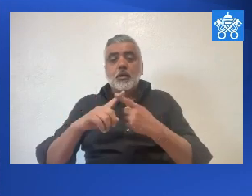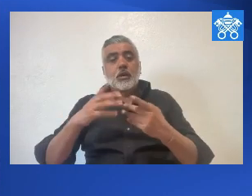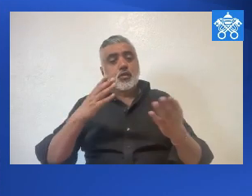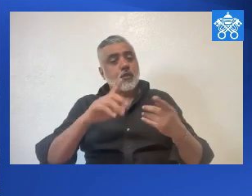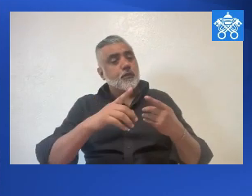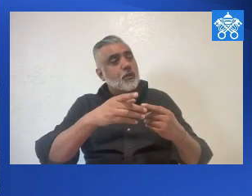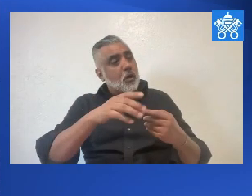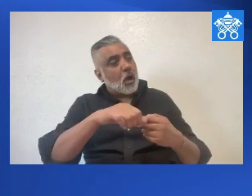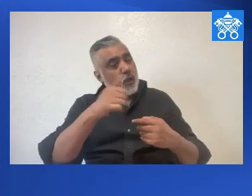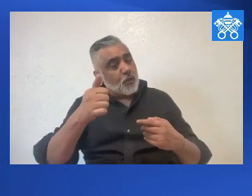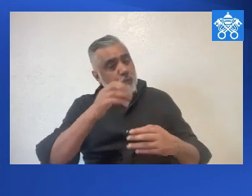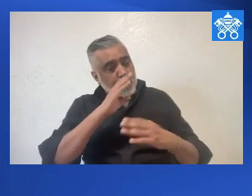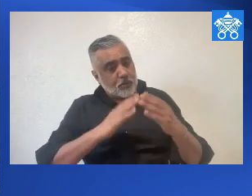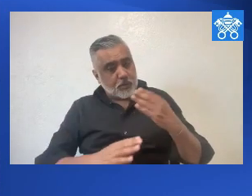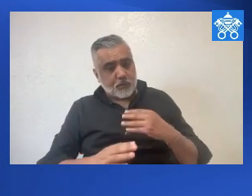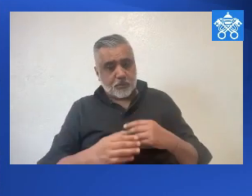serve others generously,